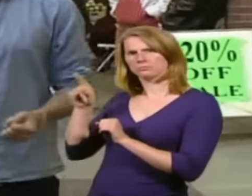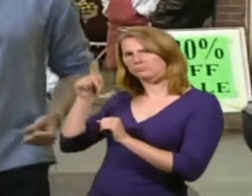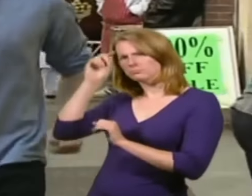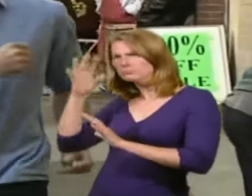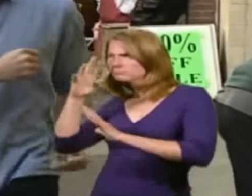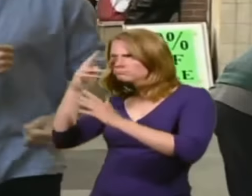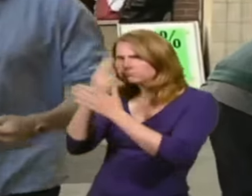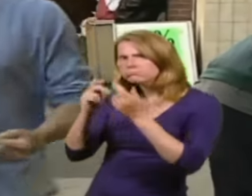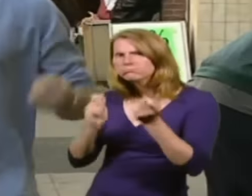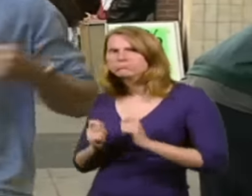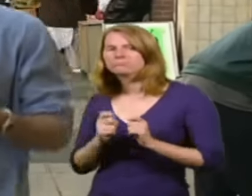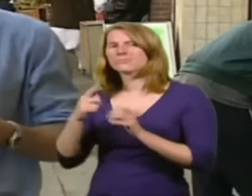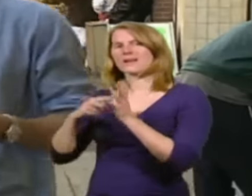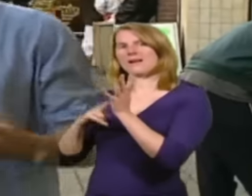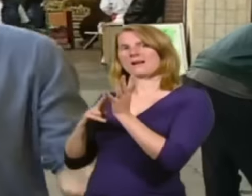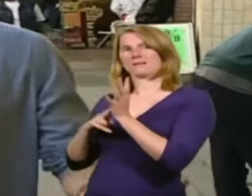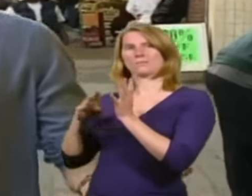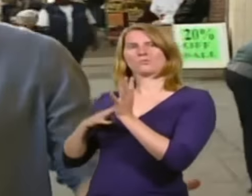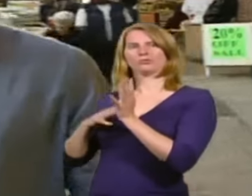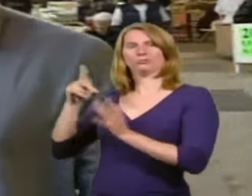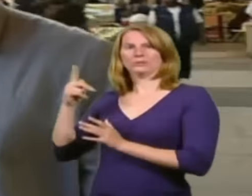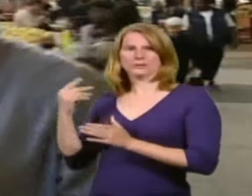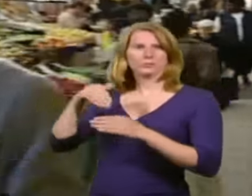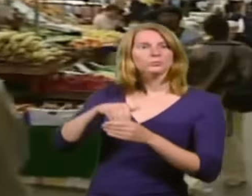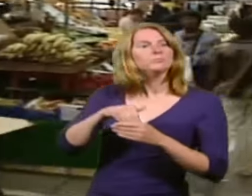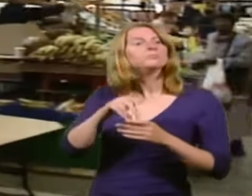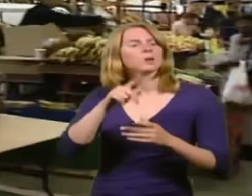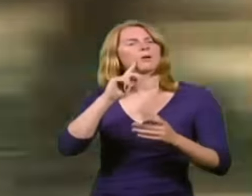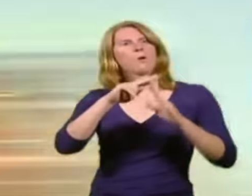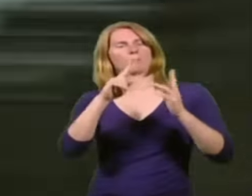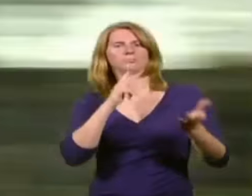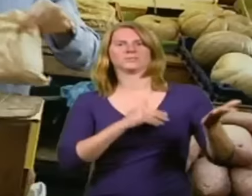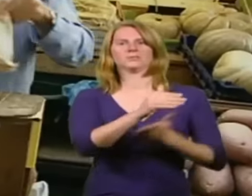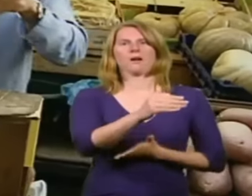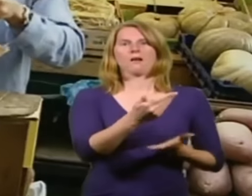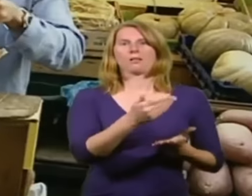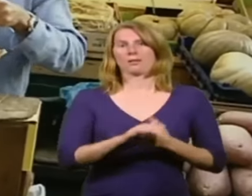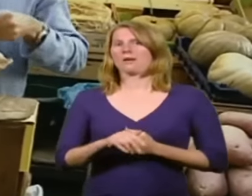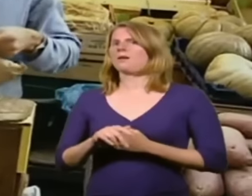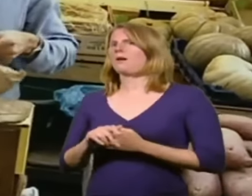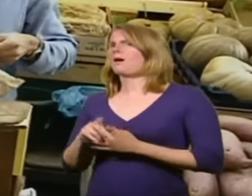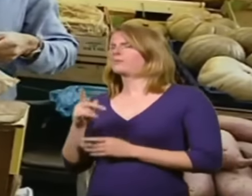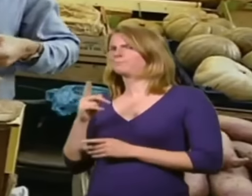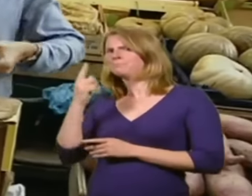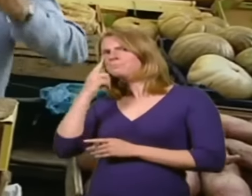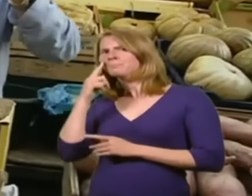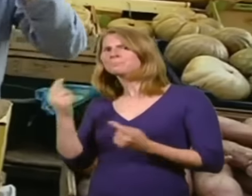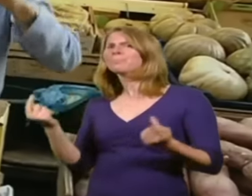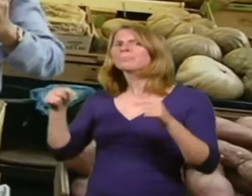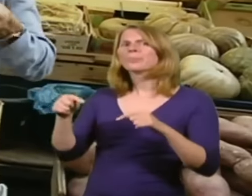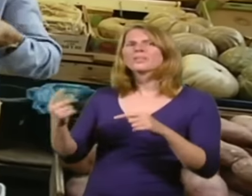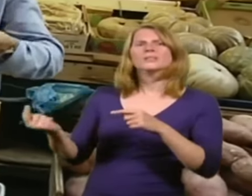and a home that just won't sell. Put them in the ring, step outside and watch them slug it out. Oh blimey, love a duck, me old china.